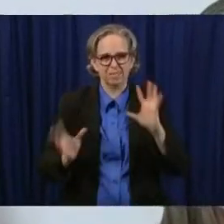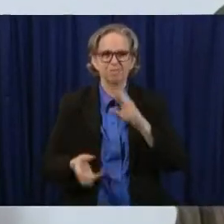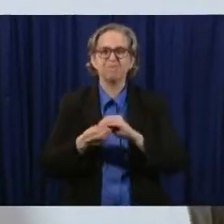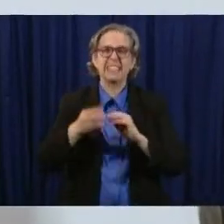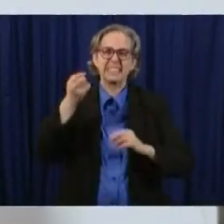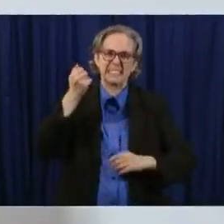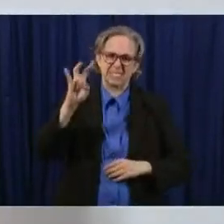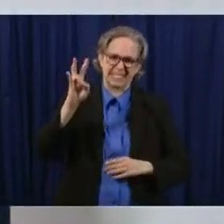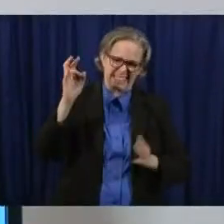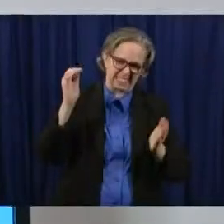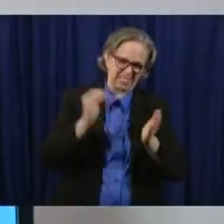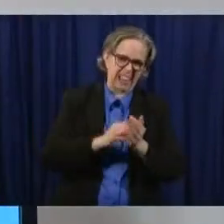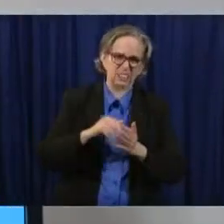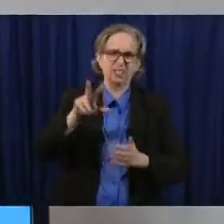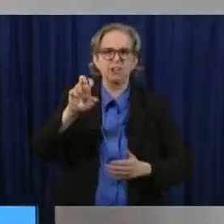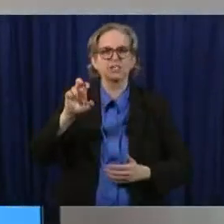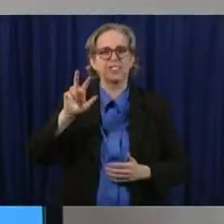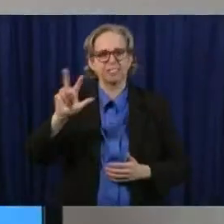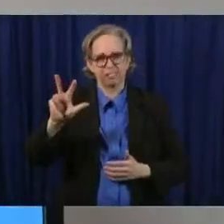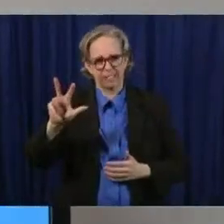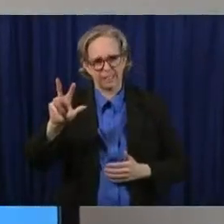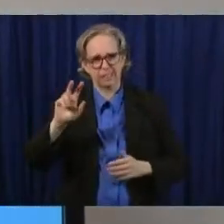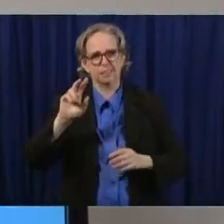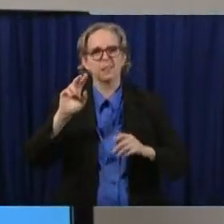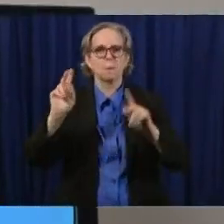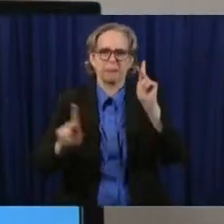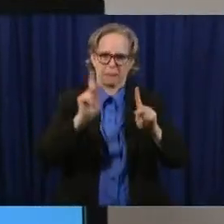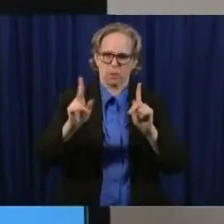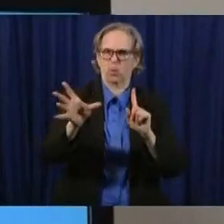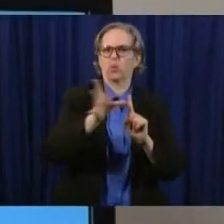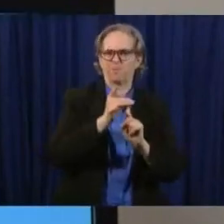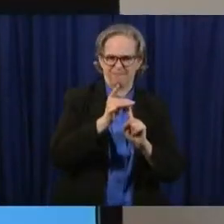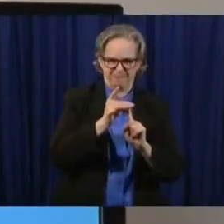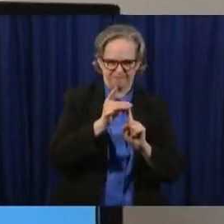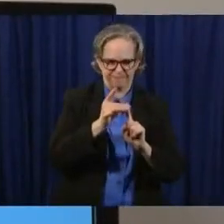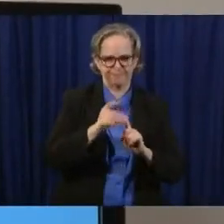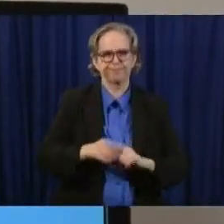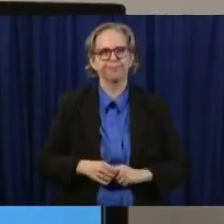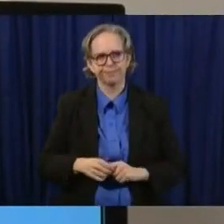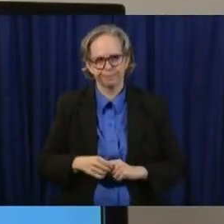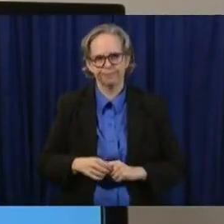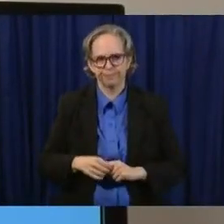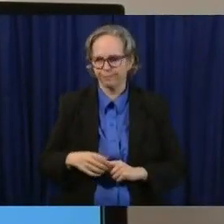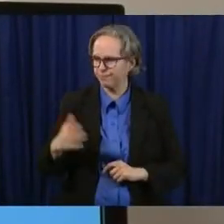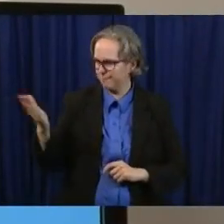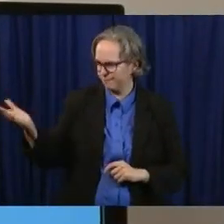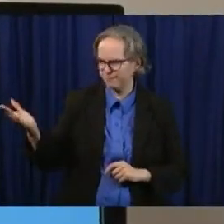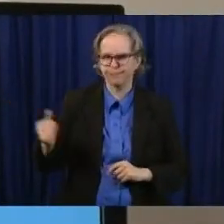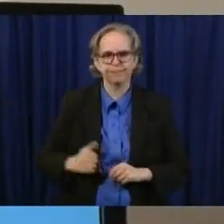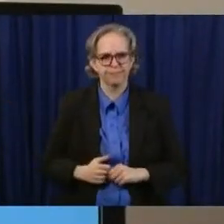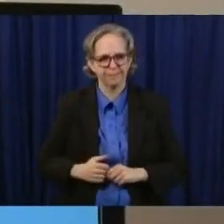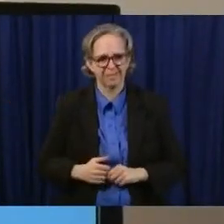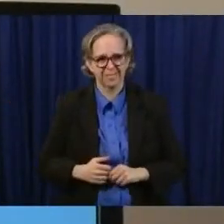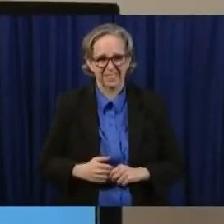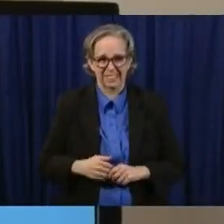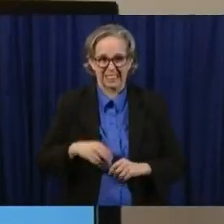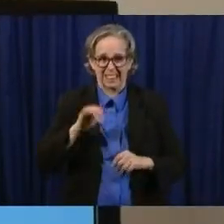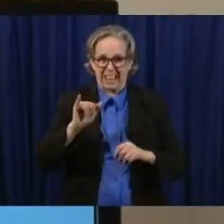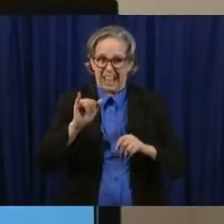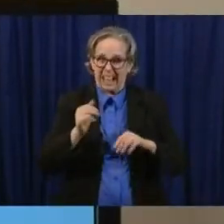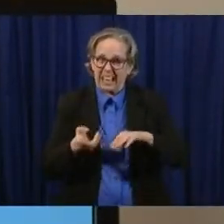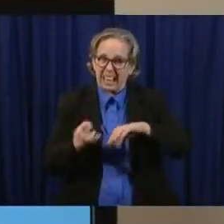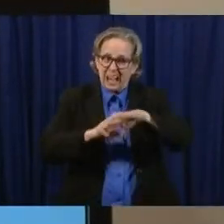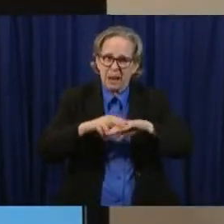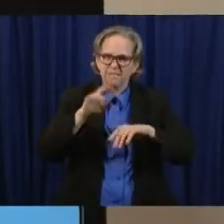303 cases are reported in ohio an increase of 534